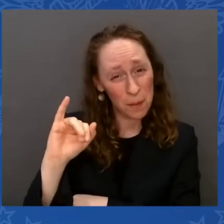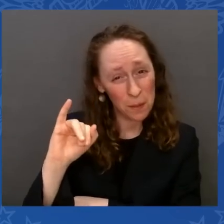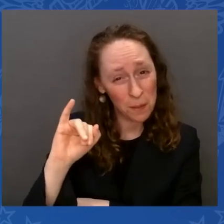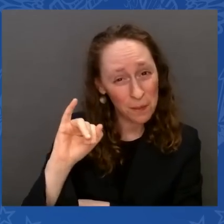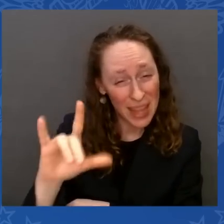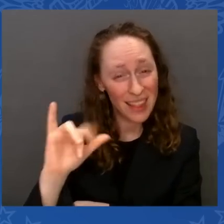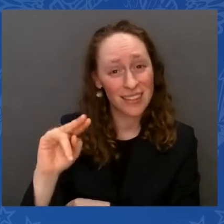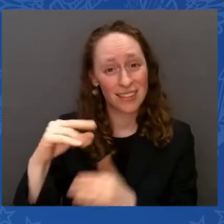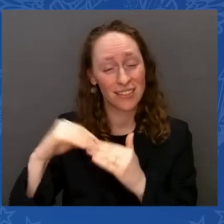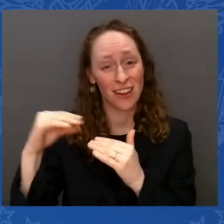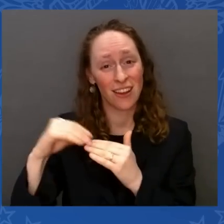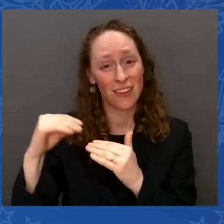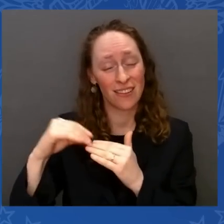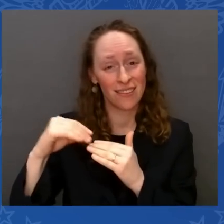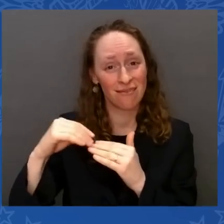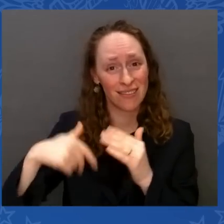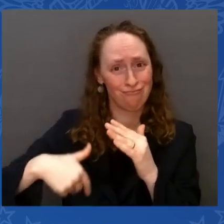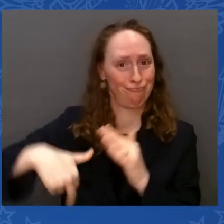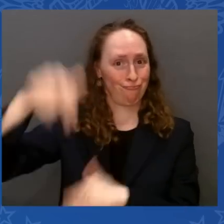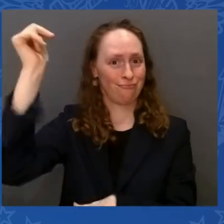paying for those drugs for Medicare.